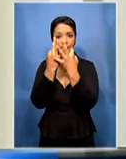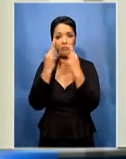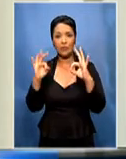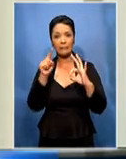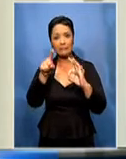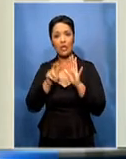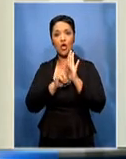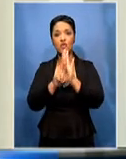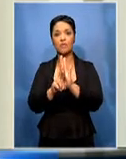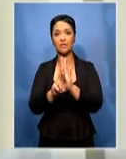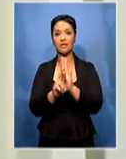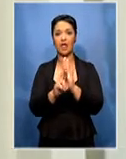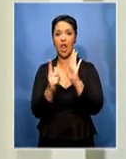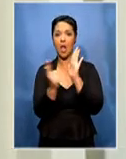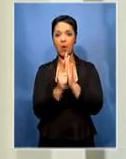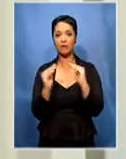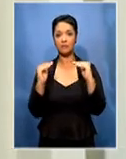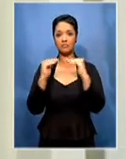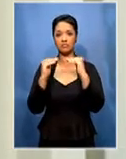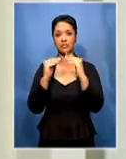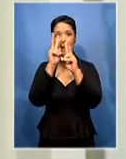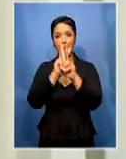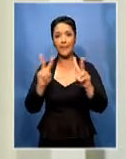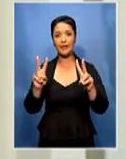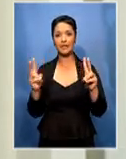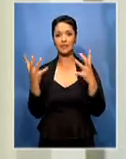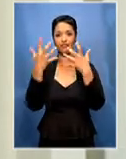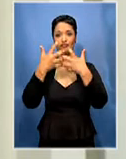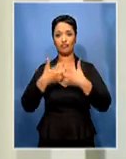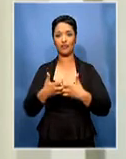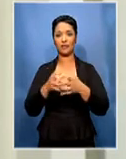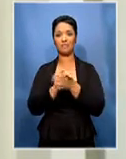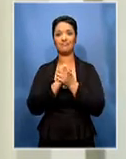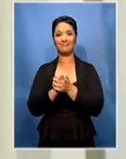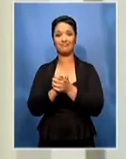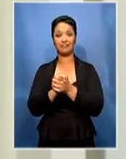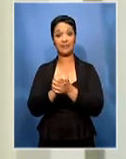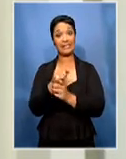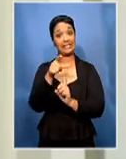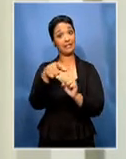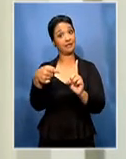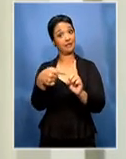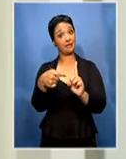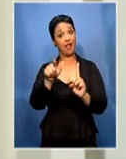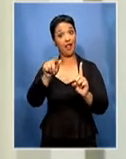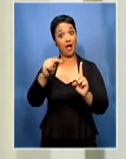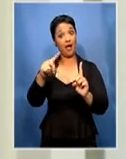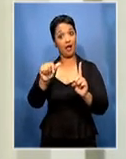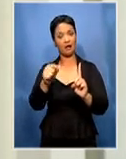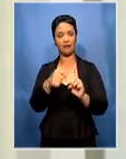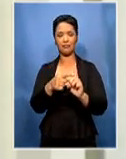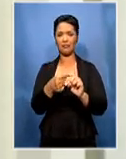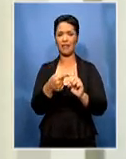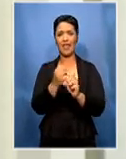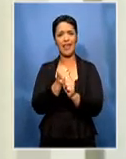for justice, peace and reconciliation. This man was one who have never